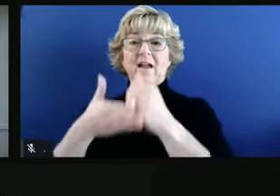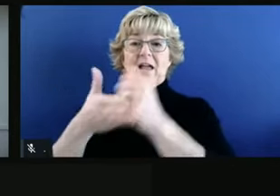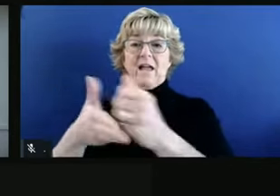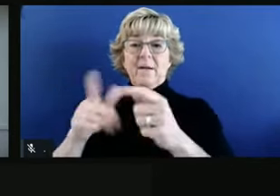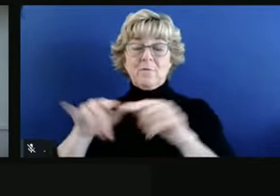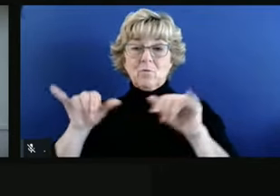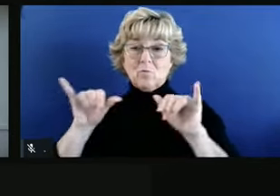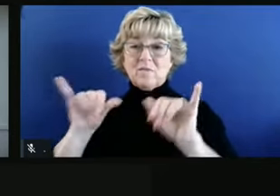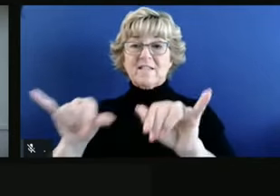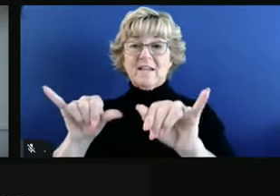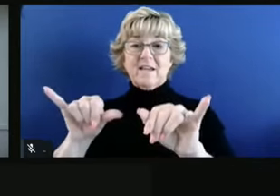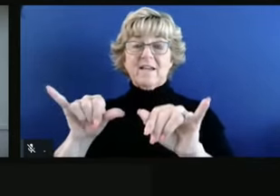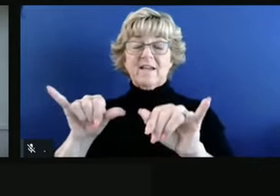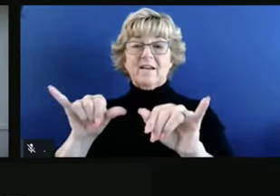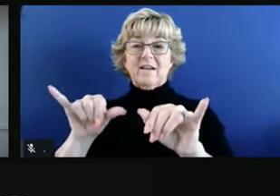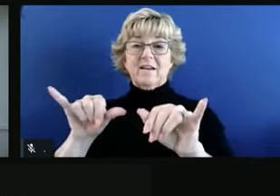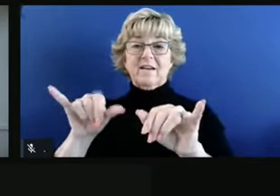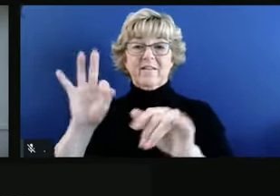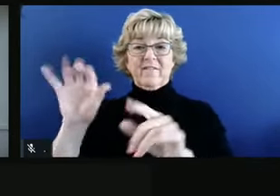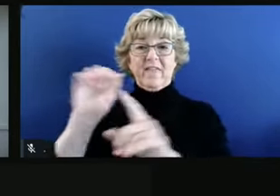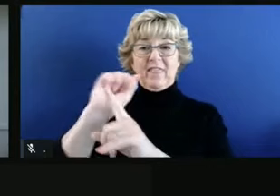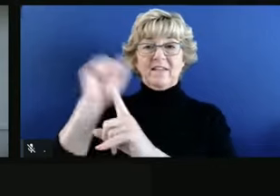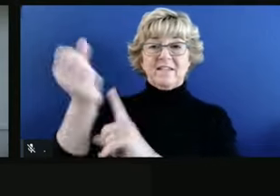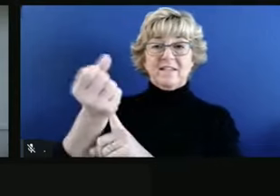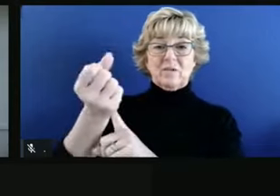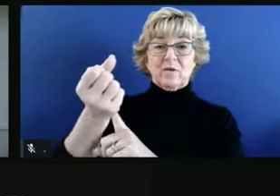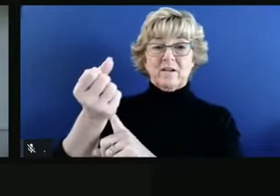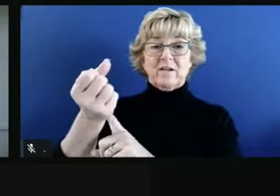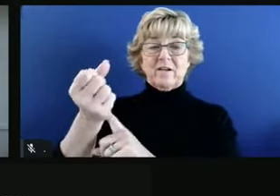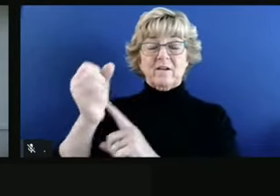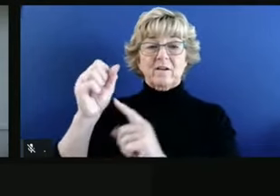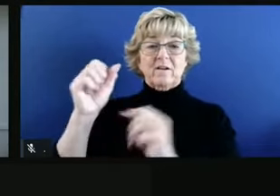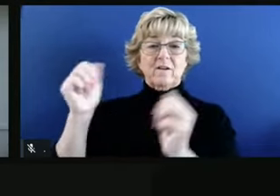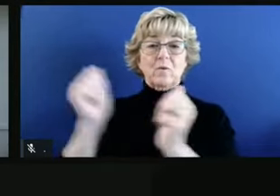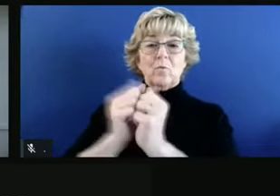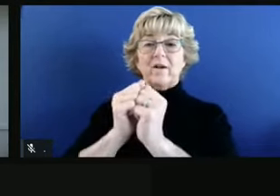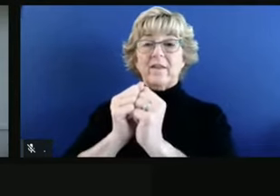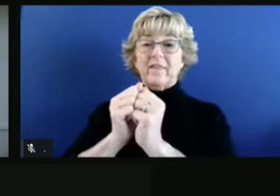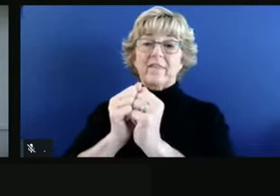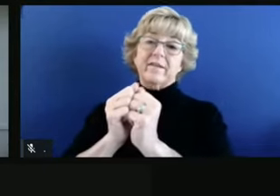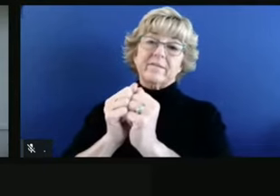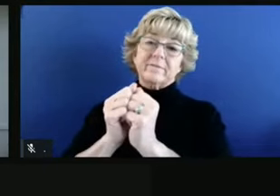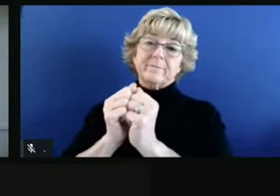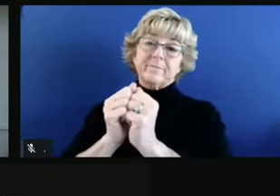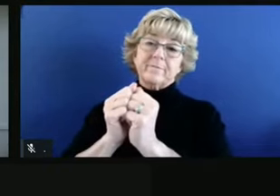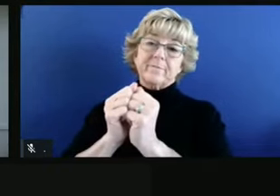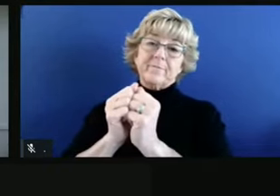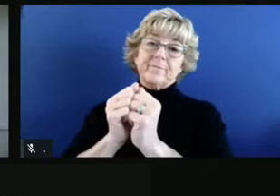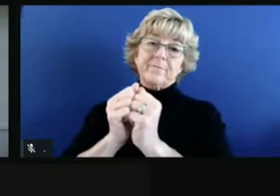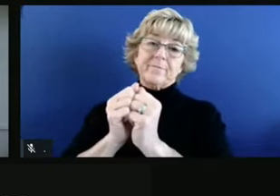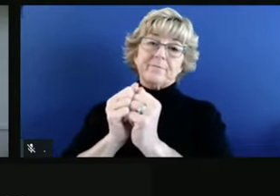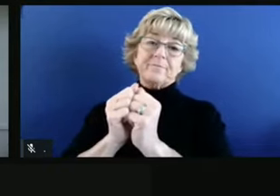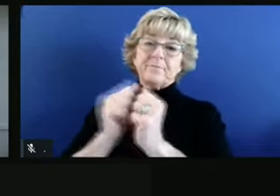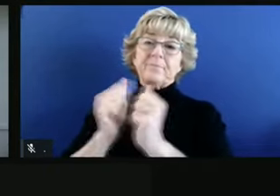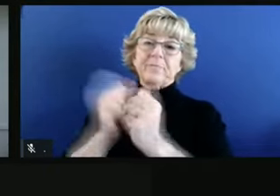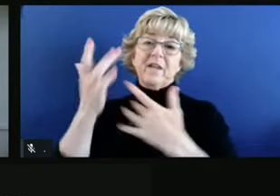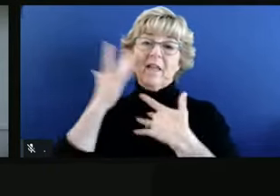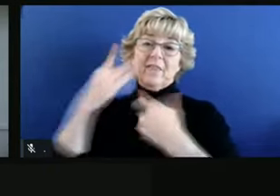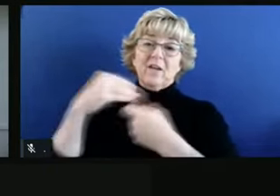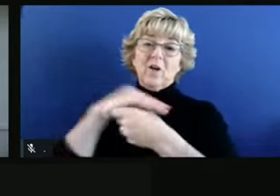front of the situation with COVID.